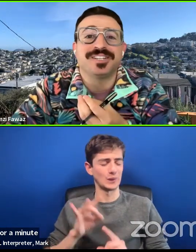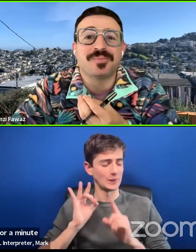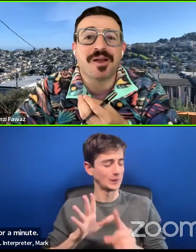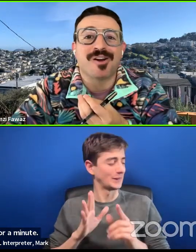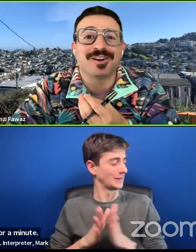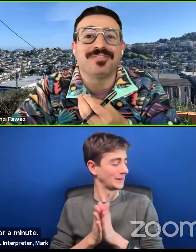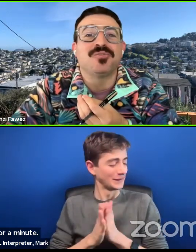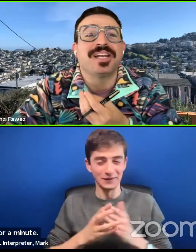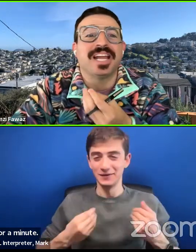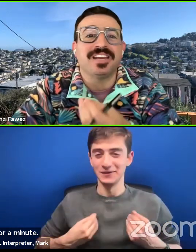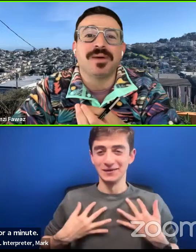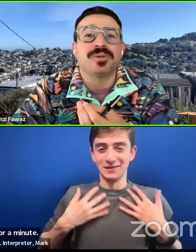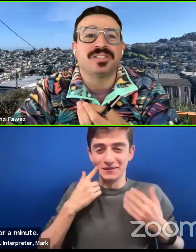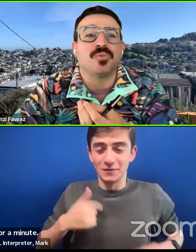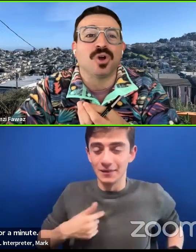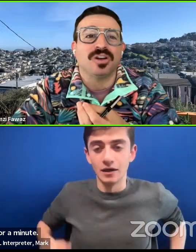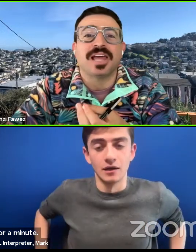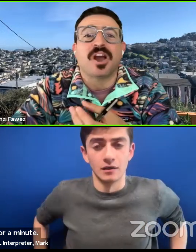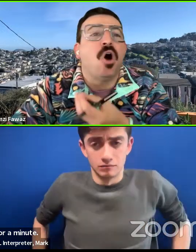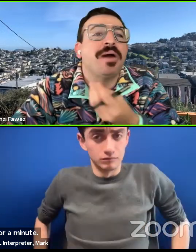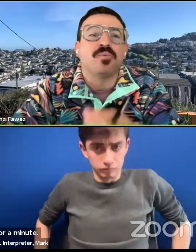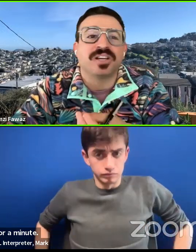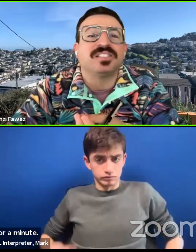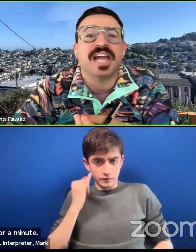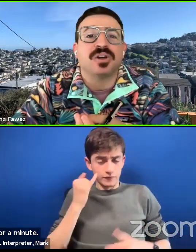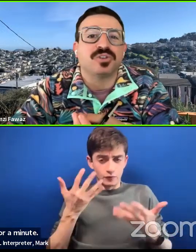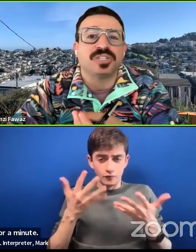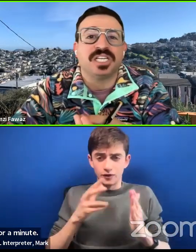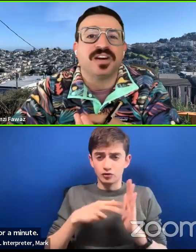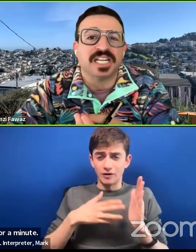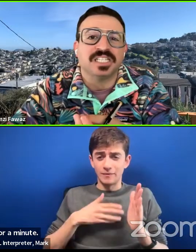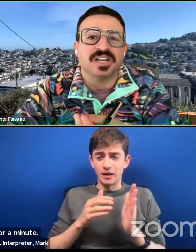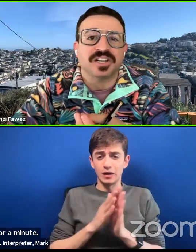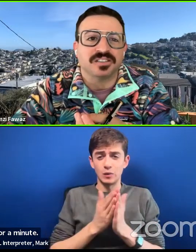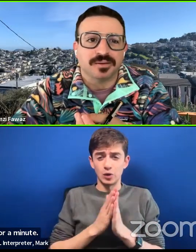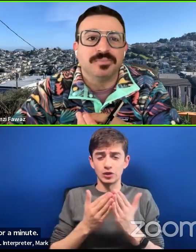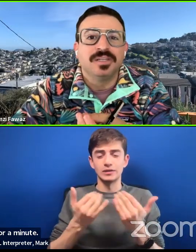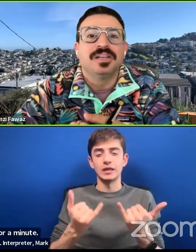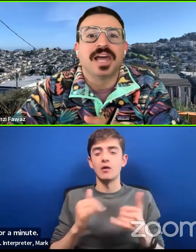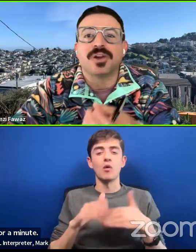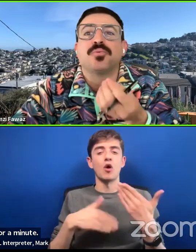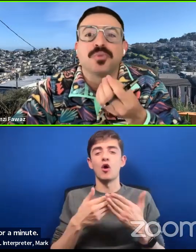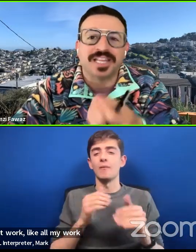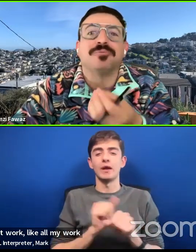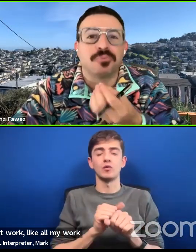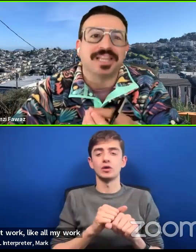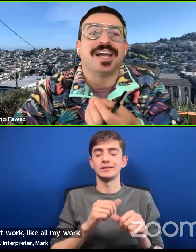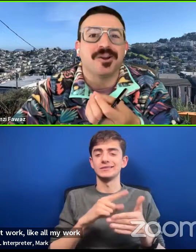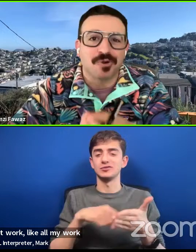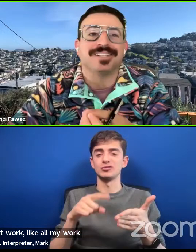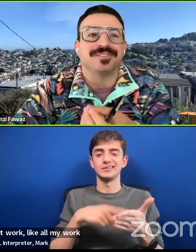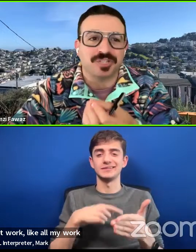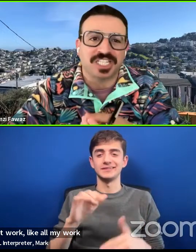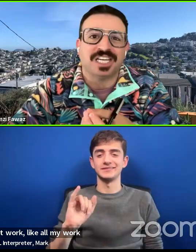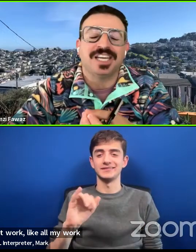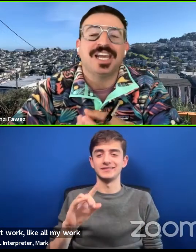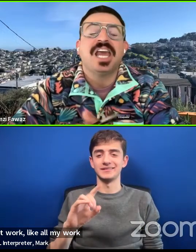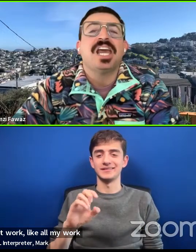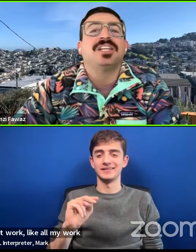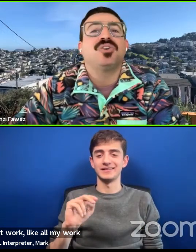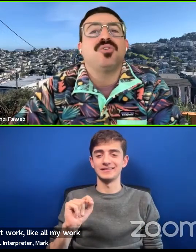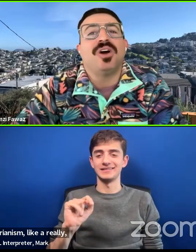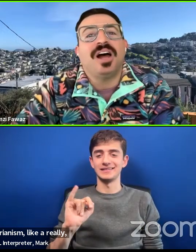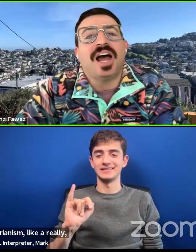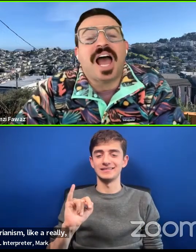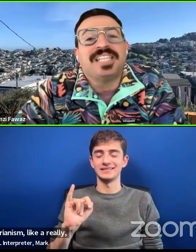is so near and dear to my heart. If you've read any of my recent work, like all my work is now a critique of identitarianism, like a really, really aggressive critique.